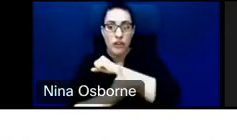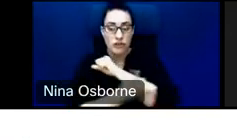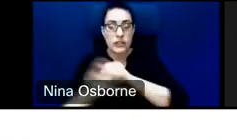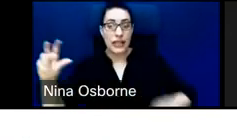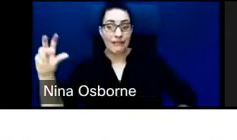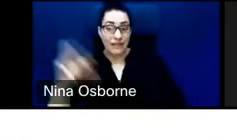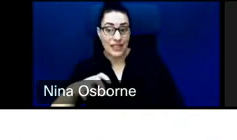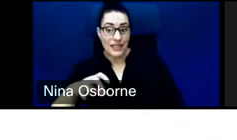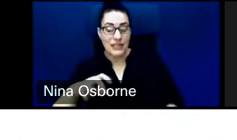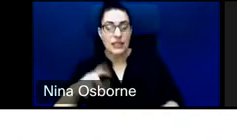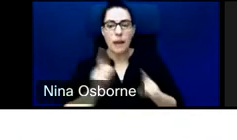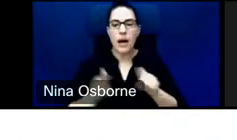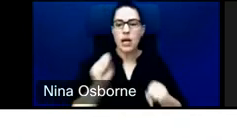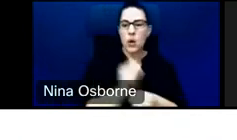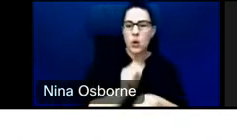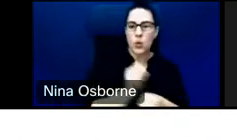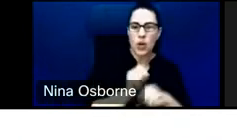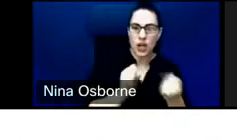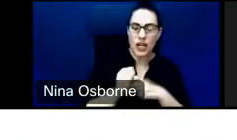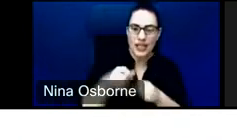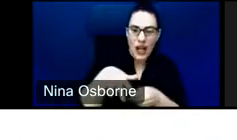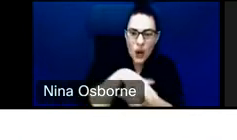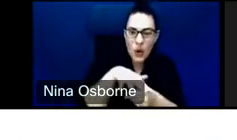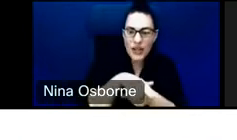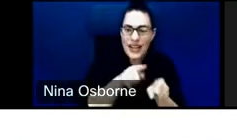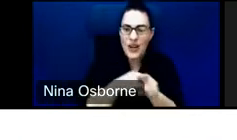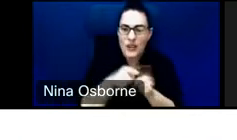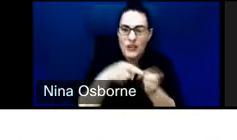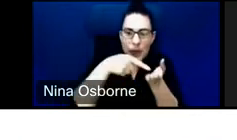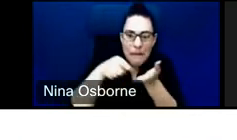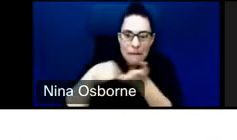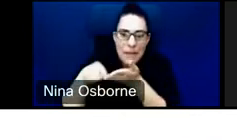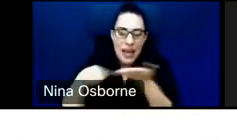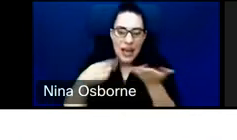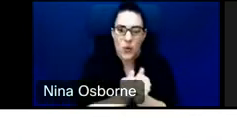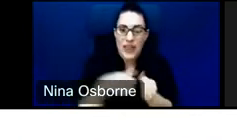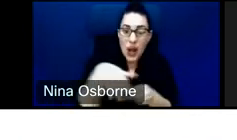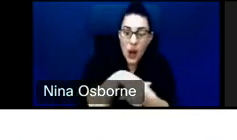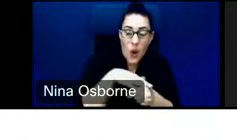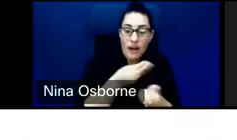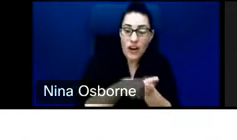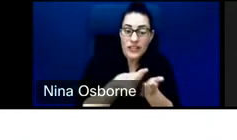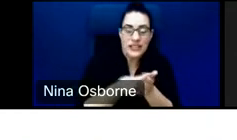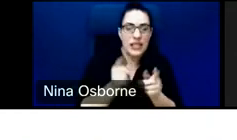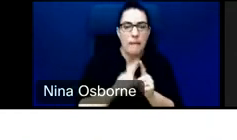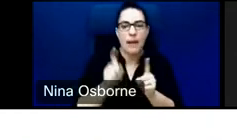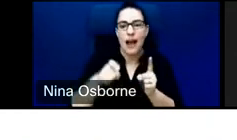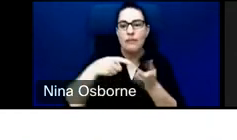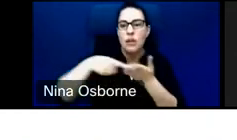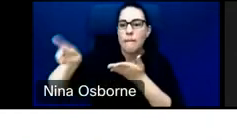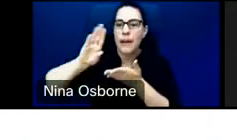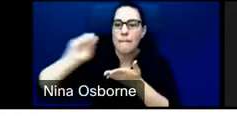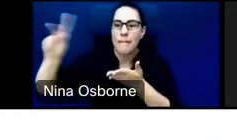also have to repay their investors locally. So there are instances where maybe the national government may make it a little